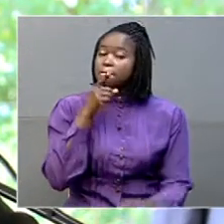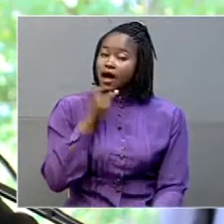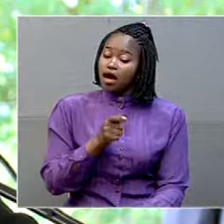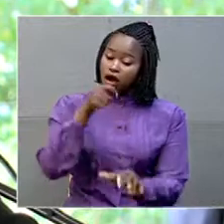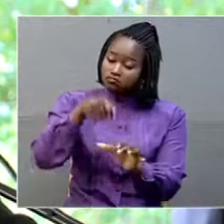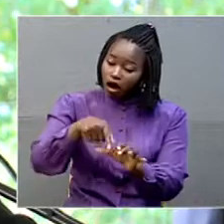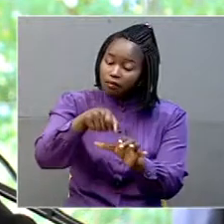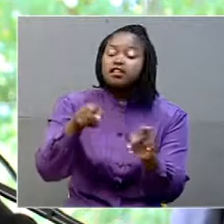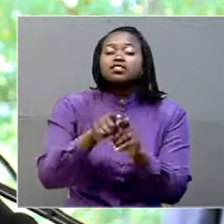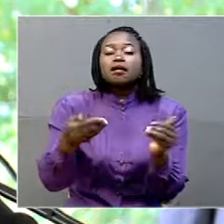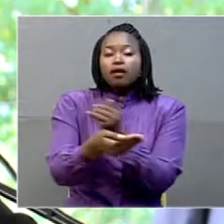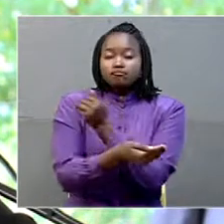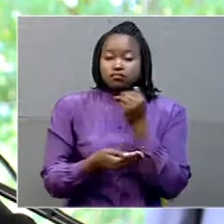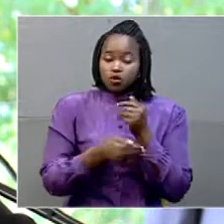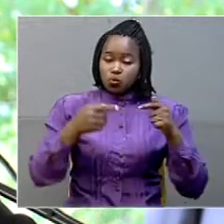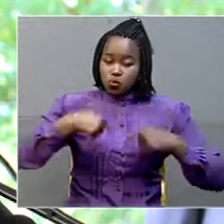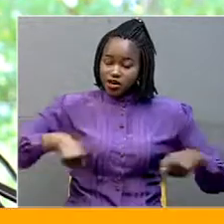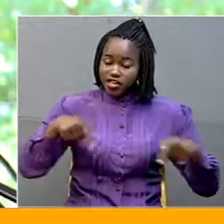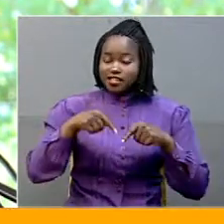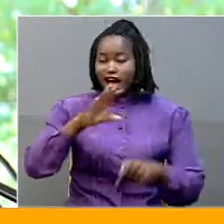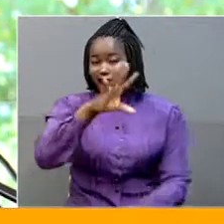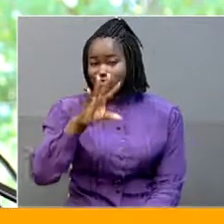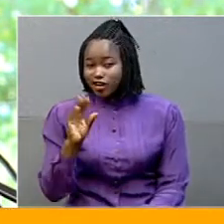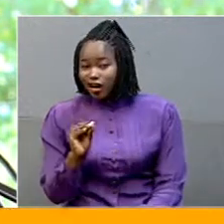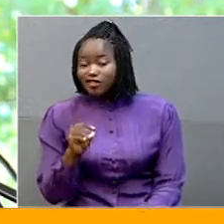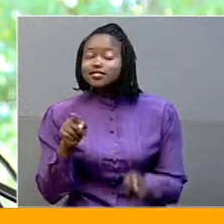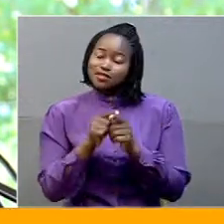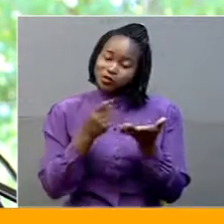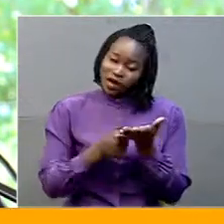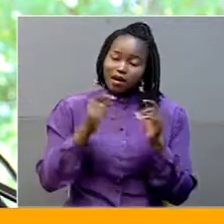We in Africa and Uganda should remember this.